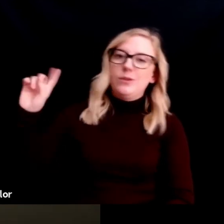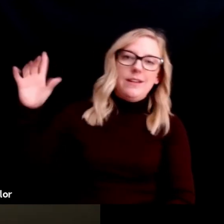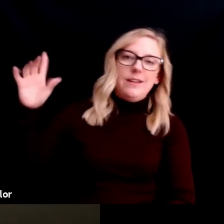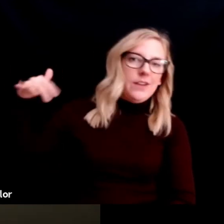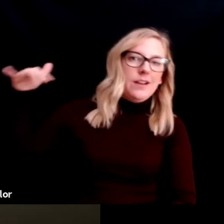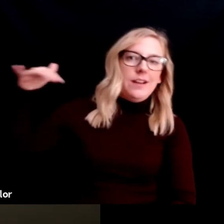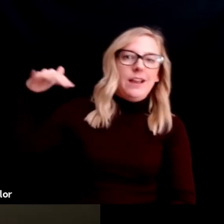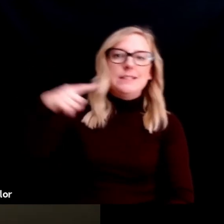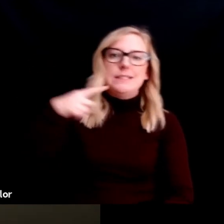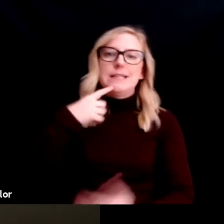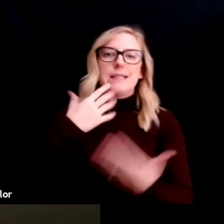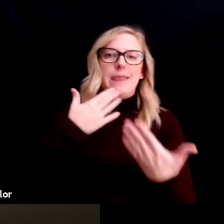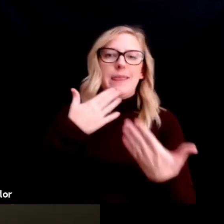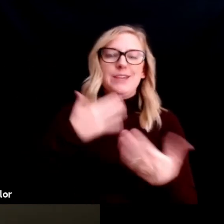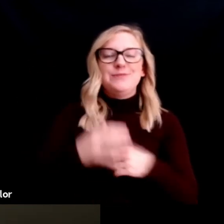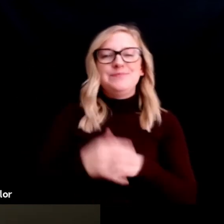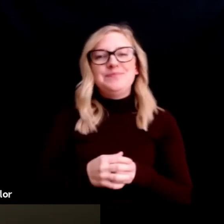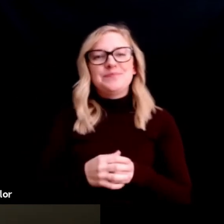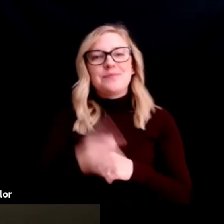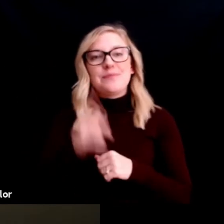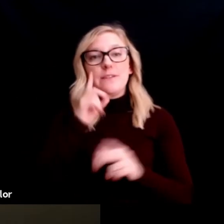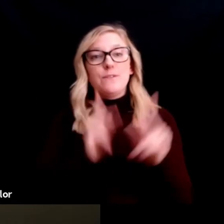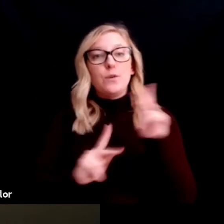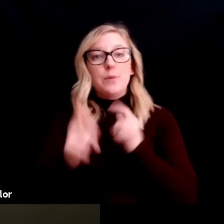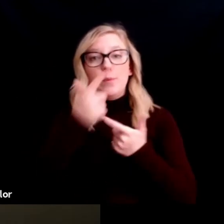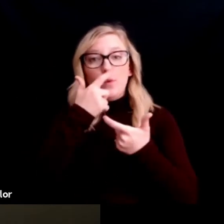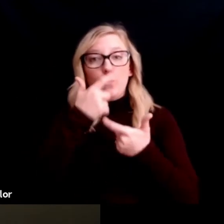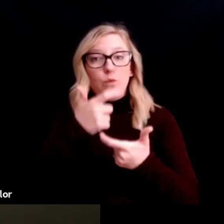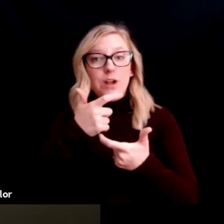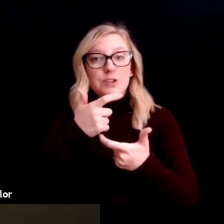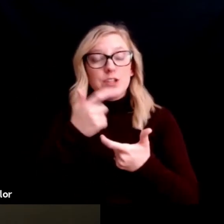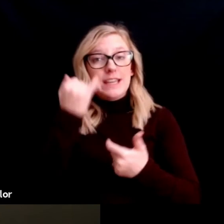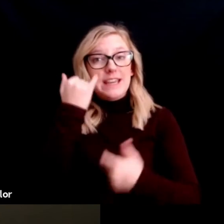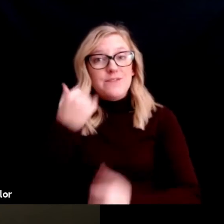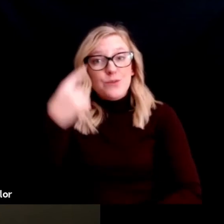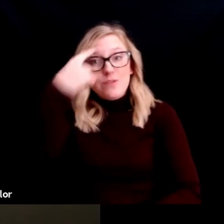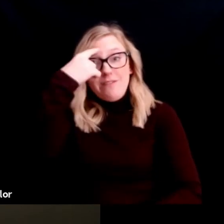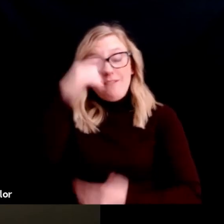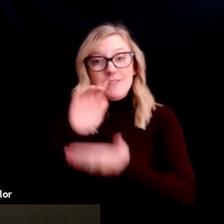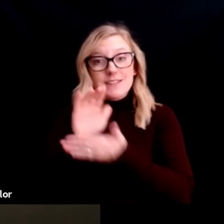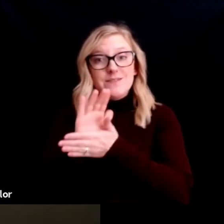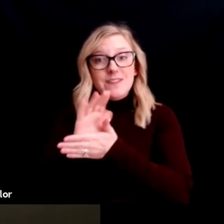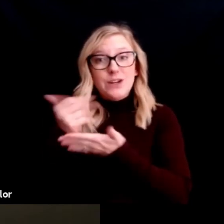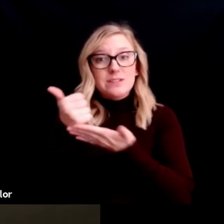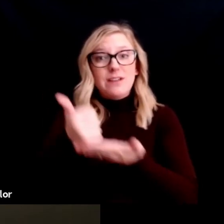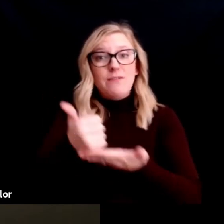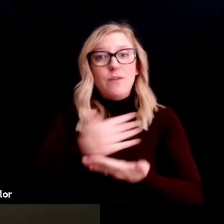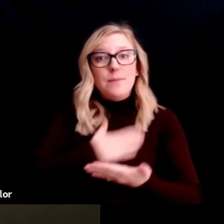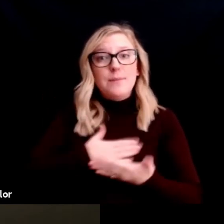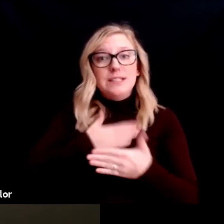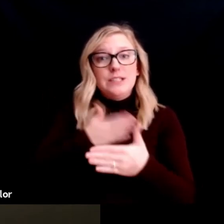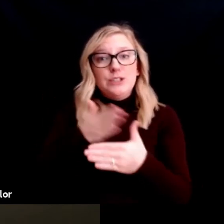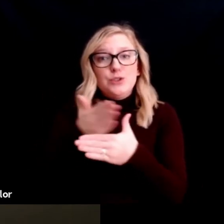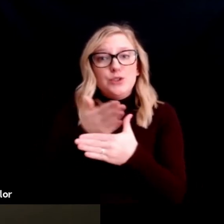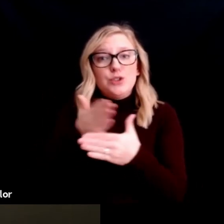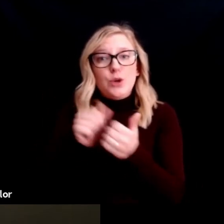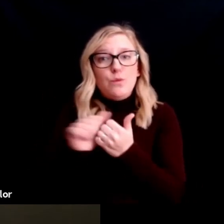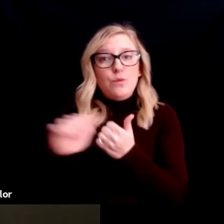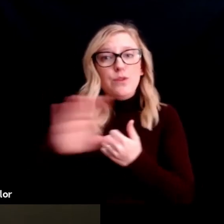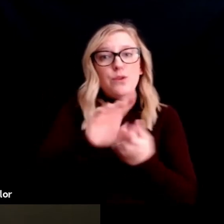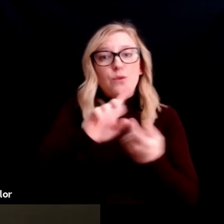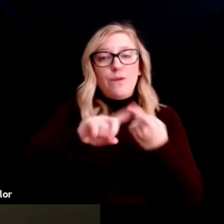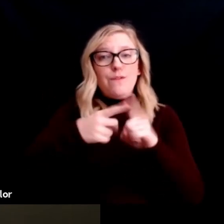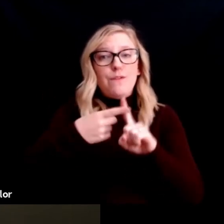And for those of you watching, if you thought this video was helpful, please share it with your friends. If you want more information about